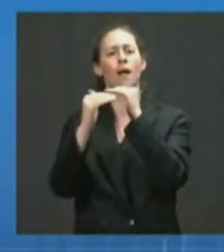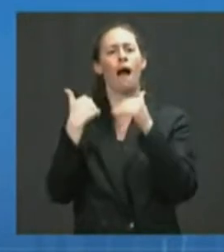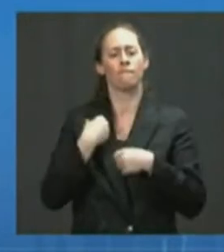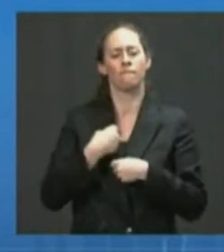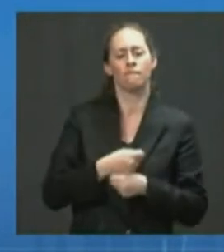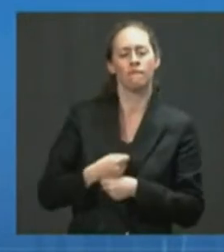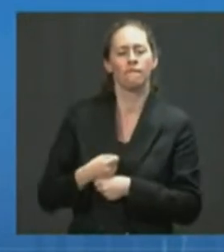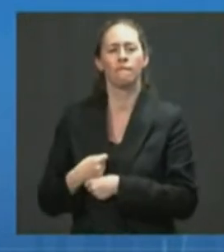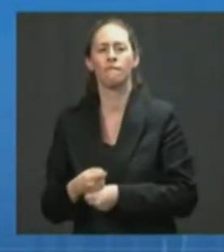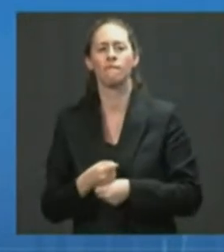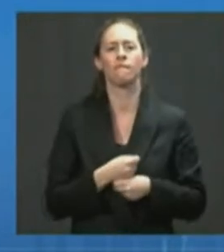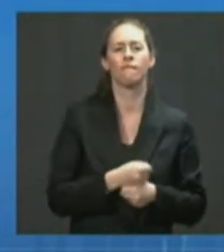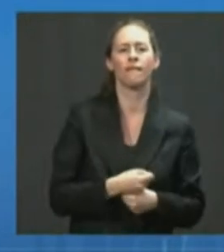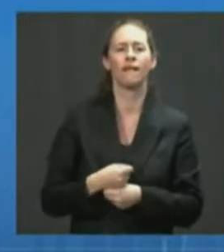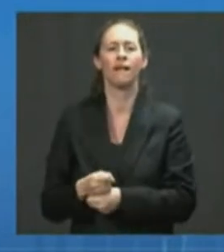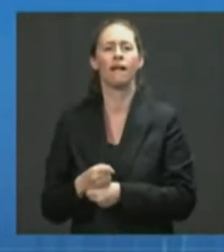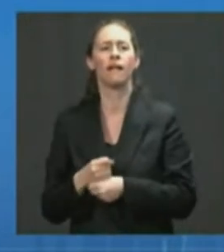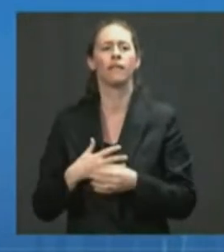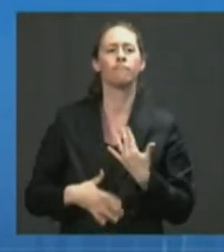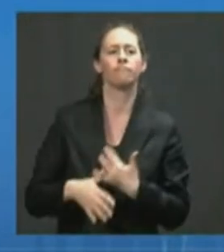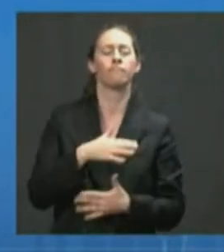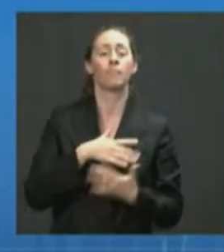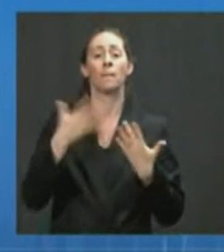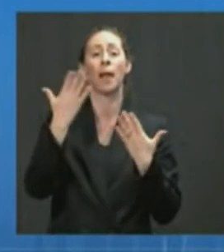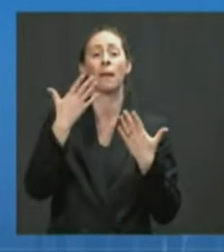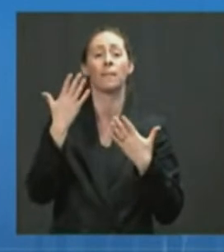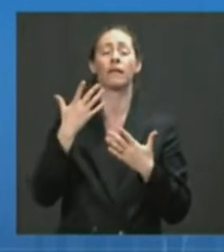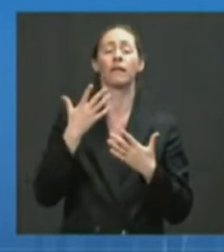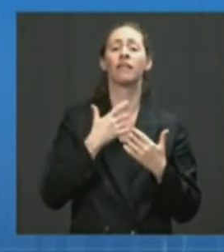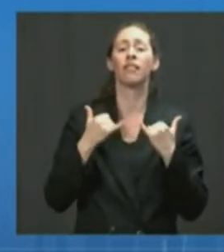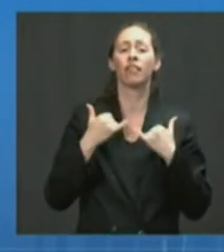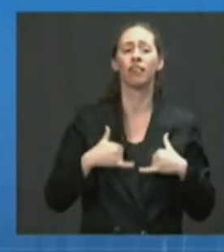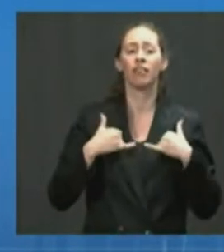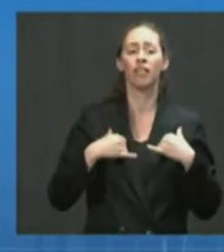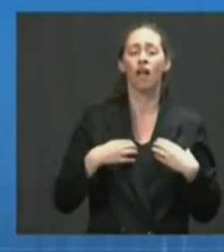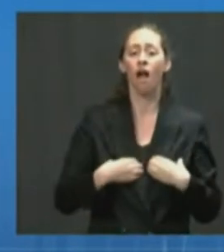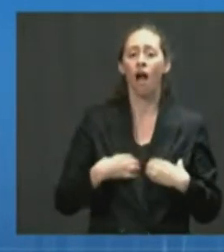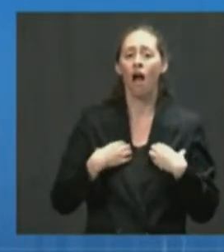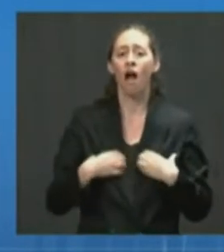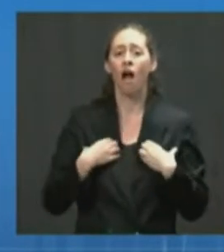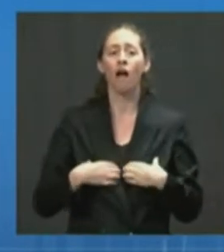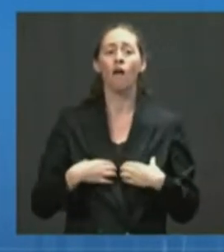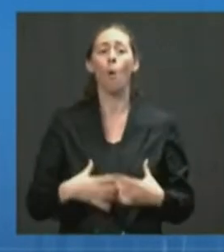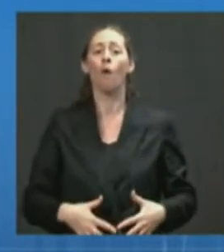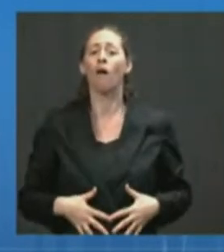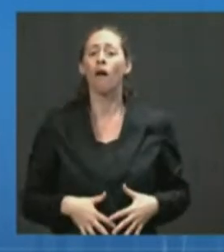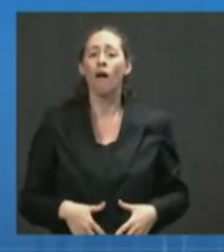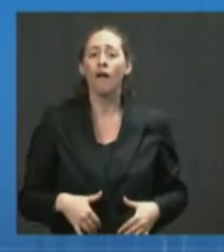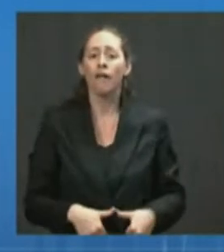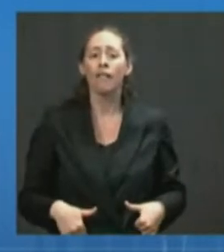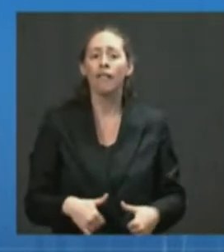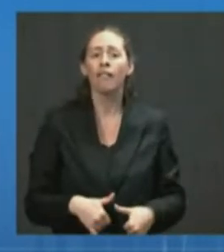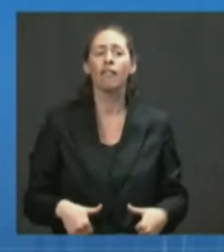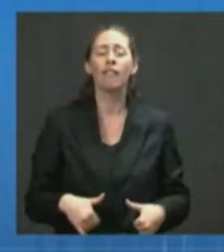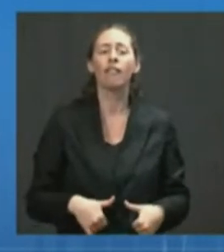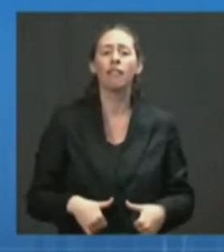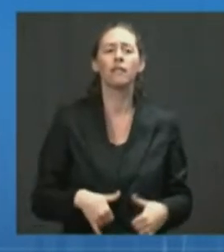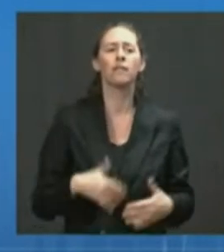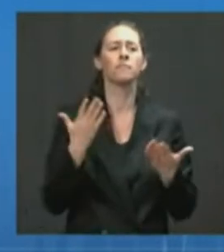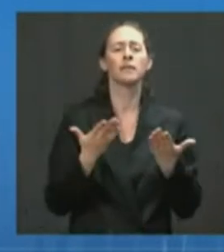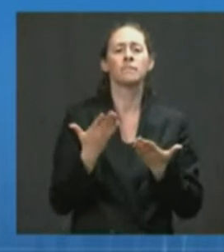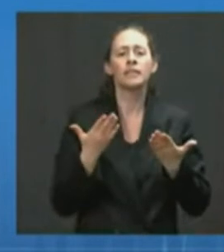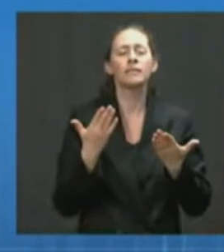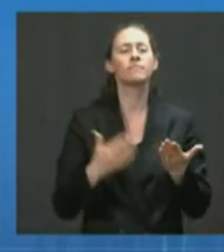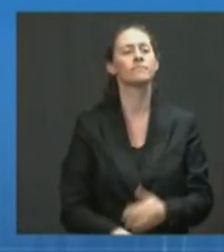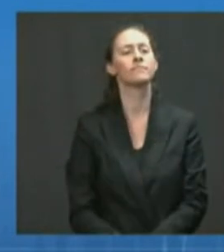the GI tract, or what have you. Another element of a successful vaccine is one in which there